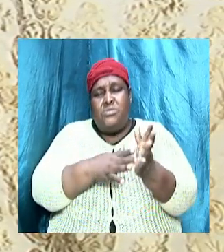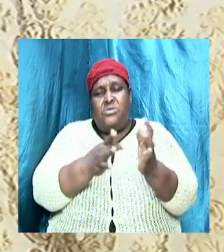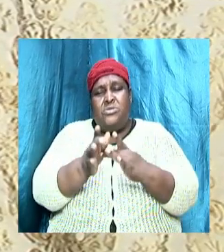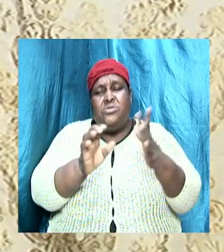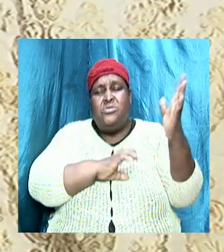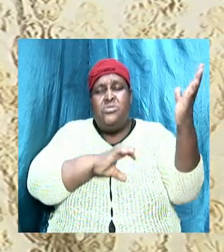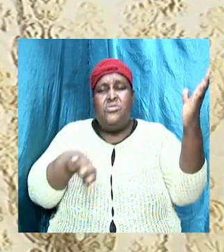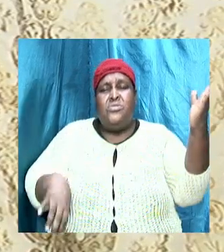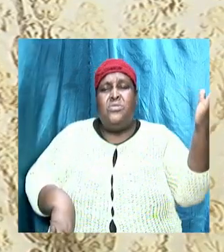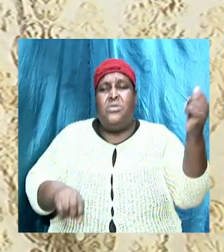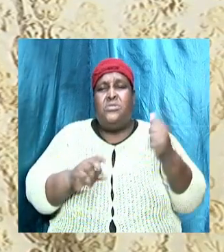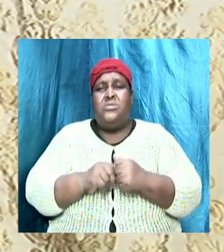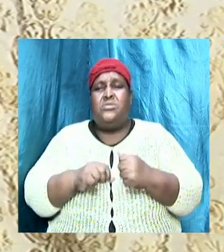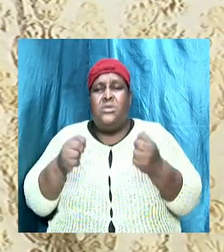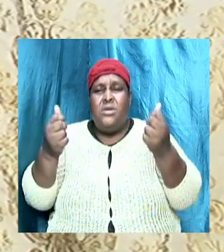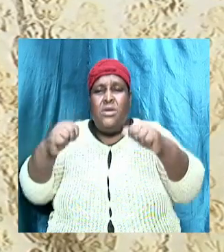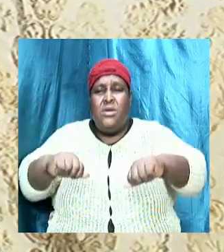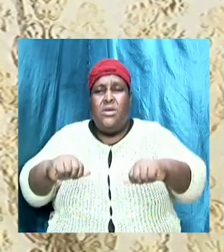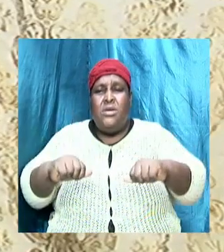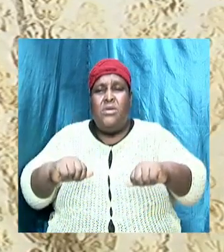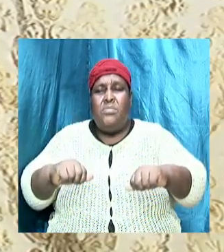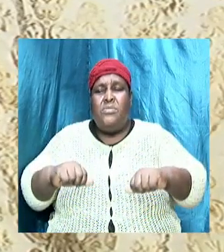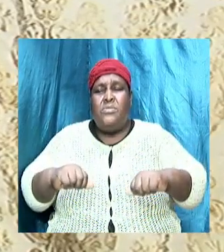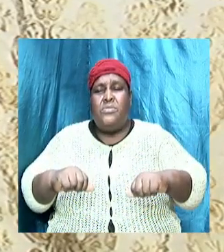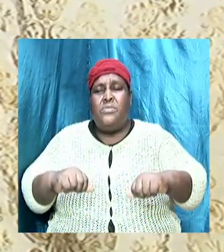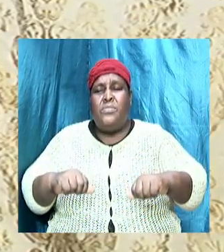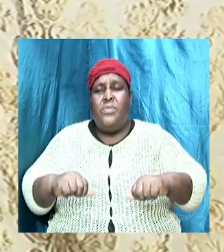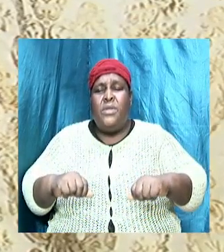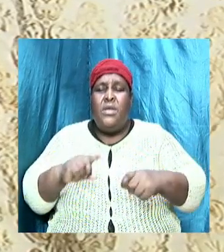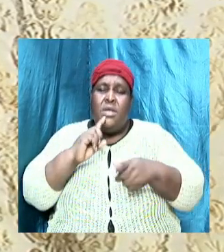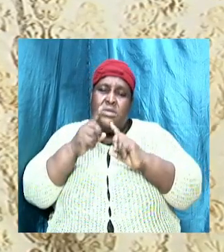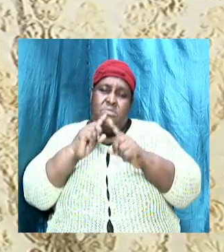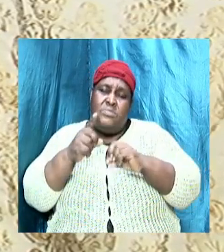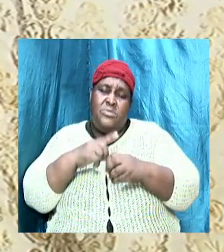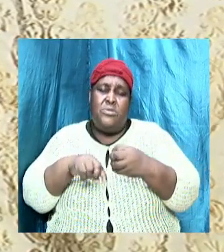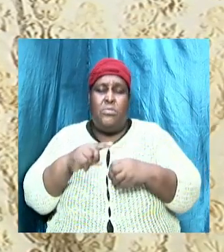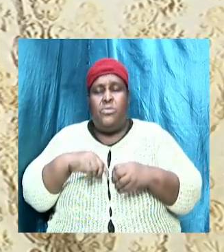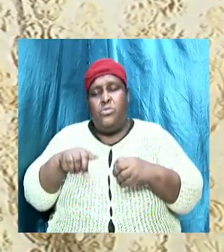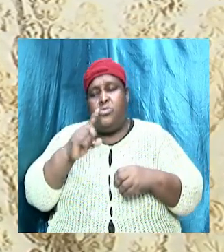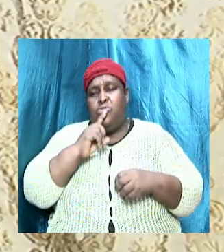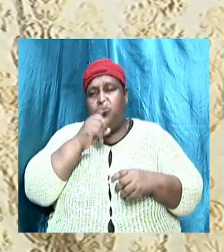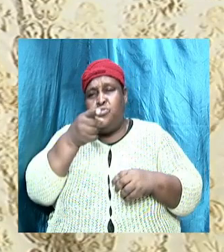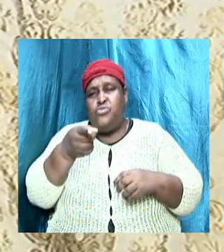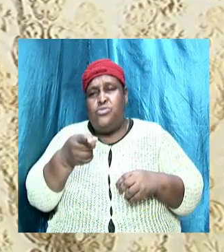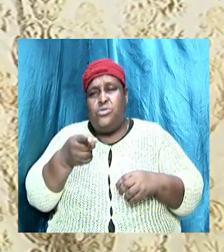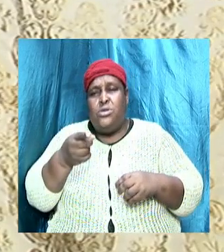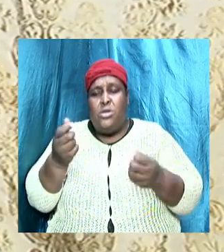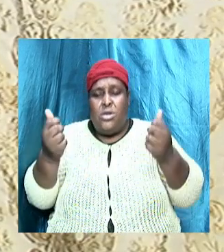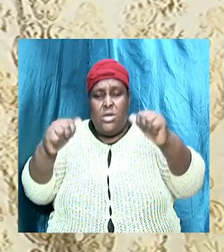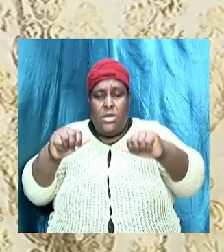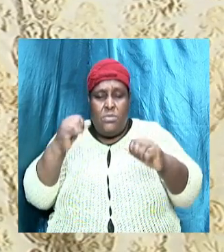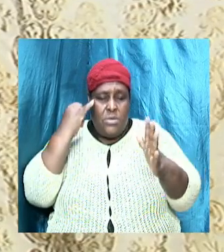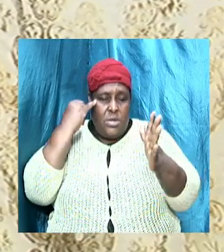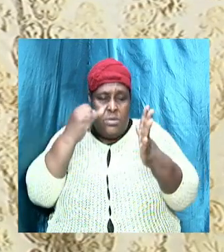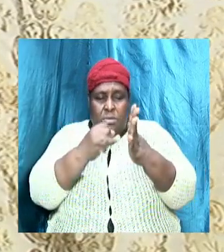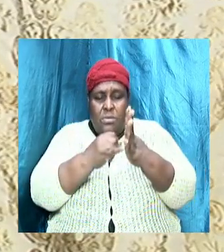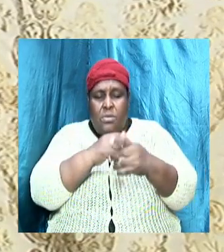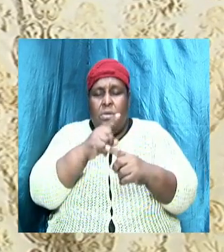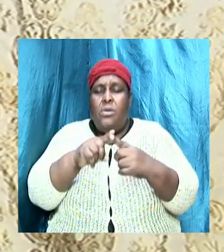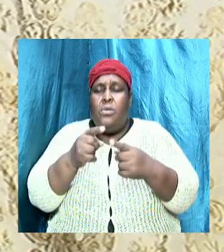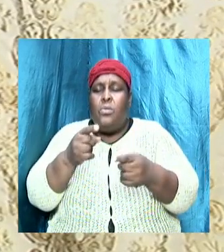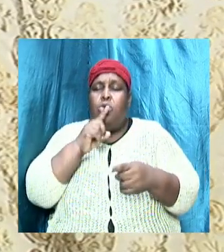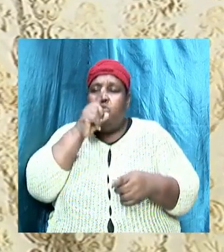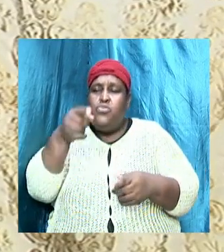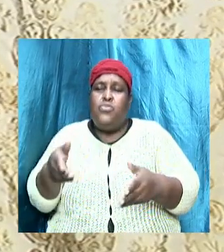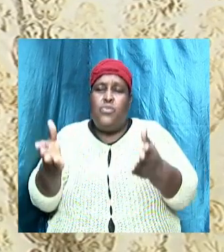that we be able to, you know, talk about the truth, but that we be able to identify when truth comes